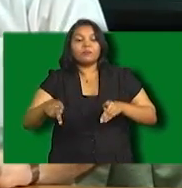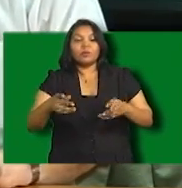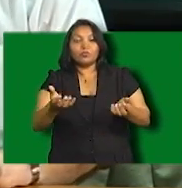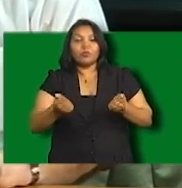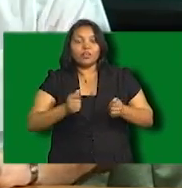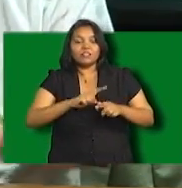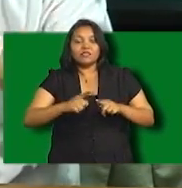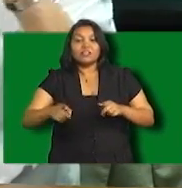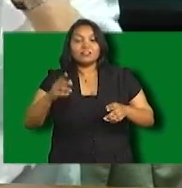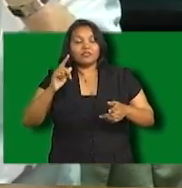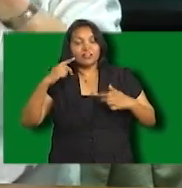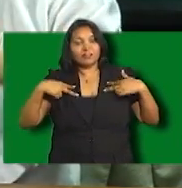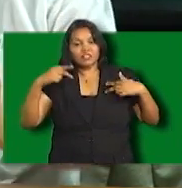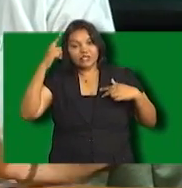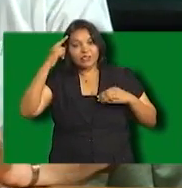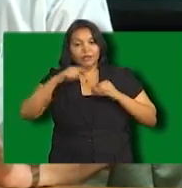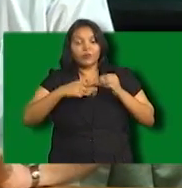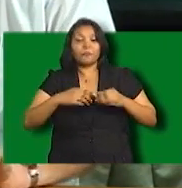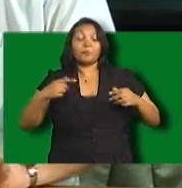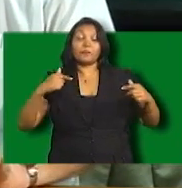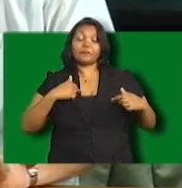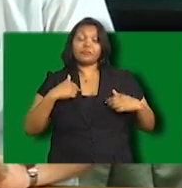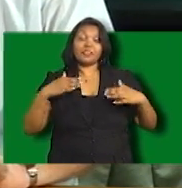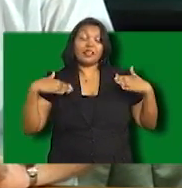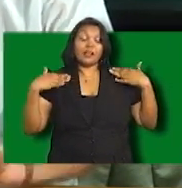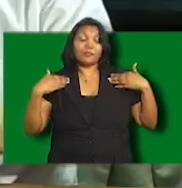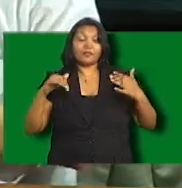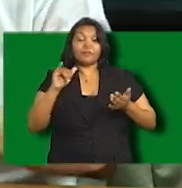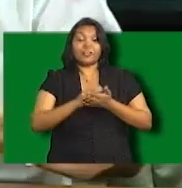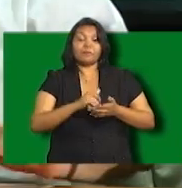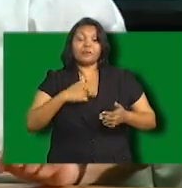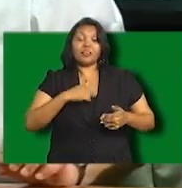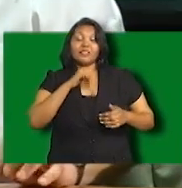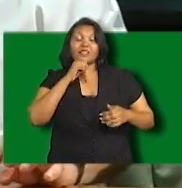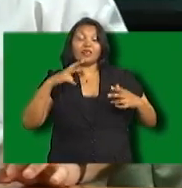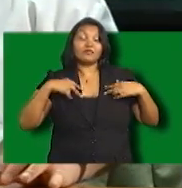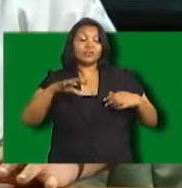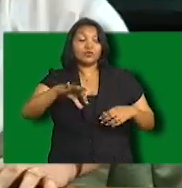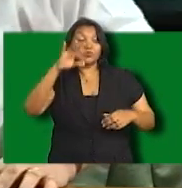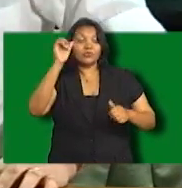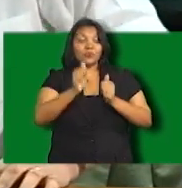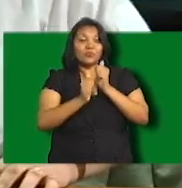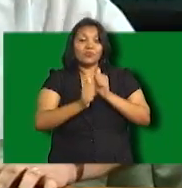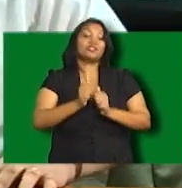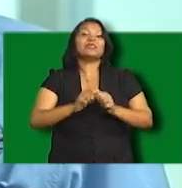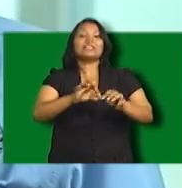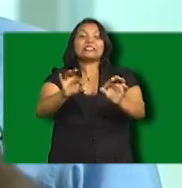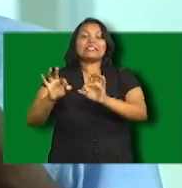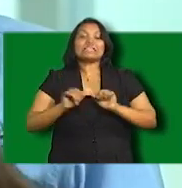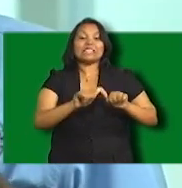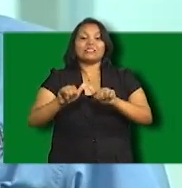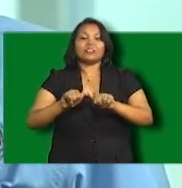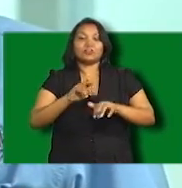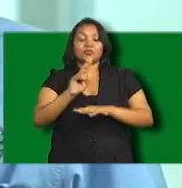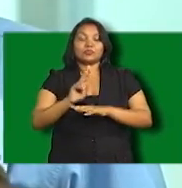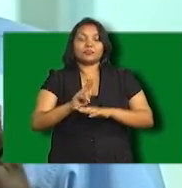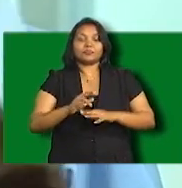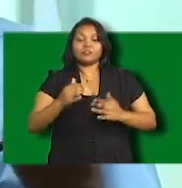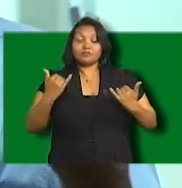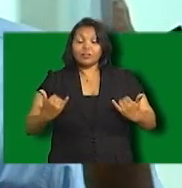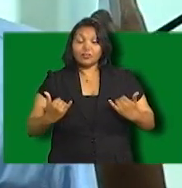et cetera, et cetera, et cetera. I am delighted to say that I will not be making that decision. It's easier